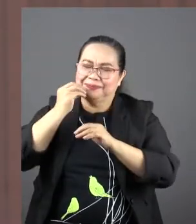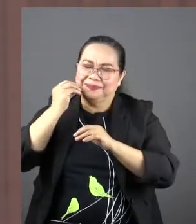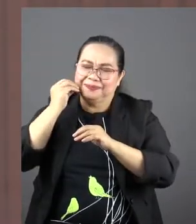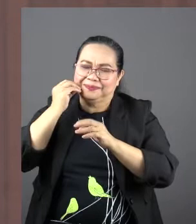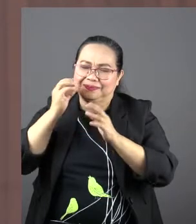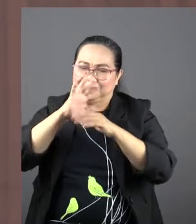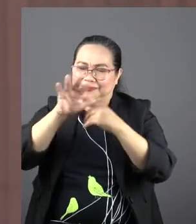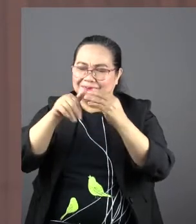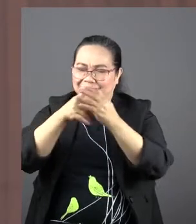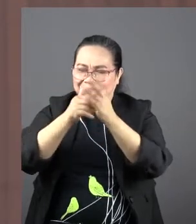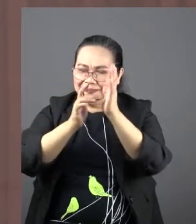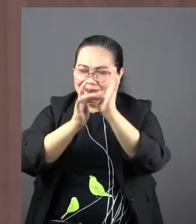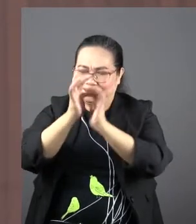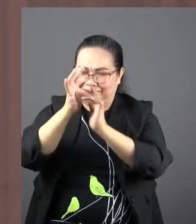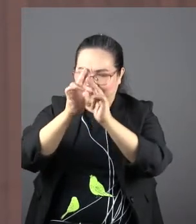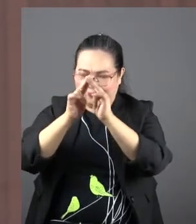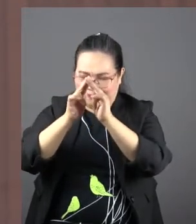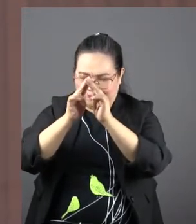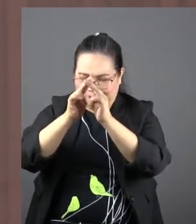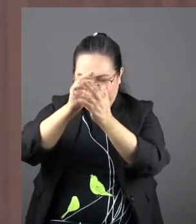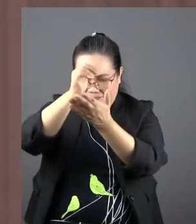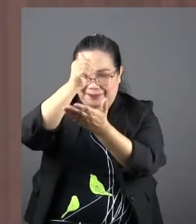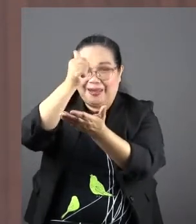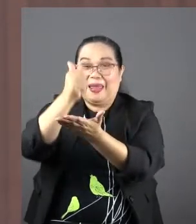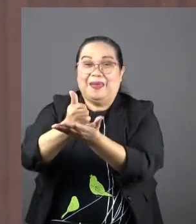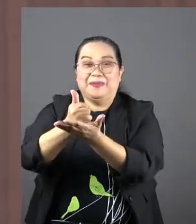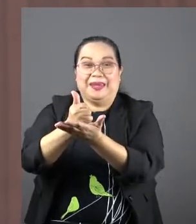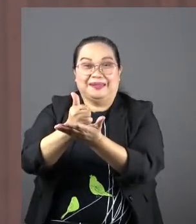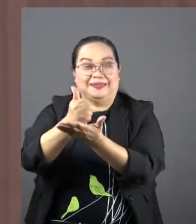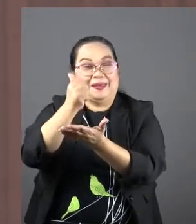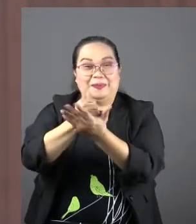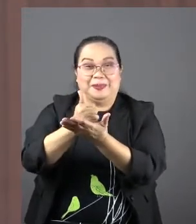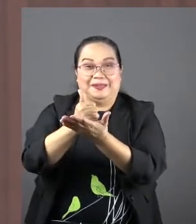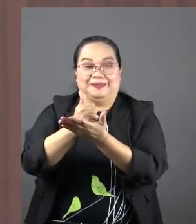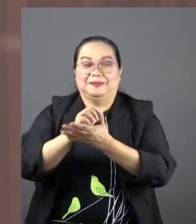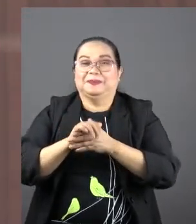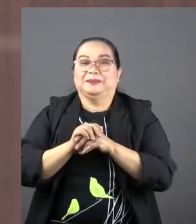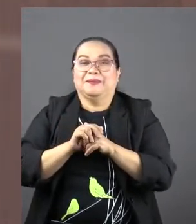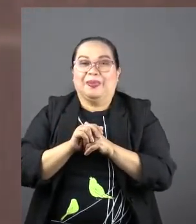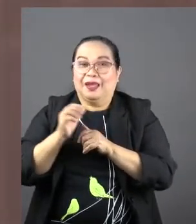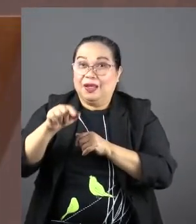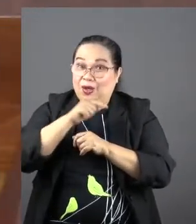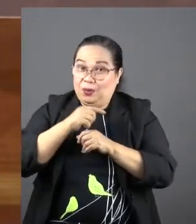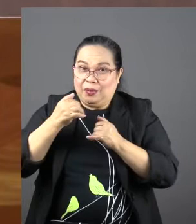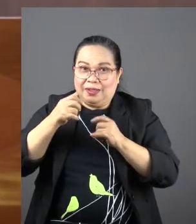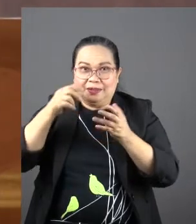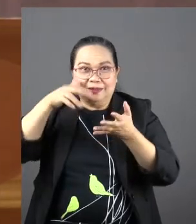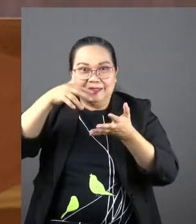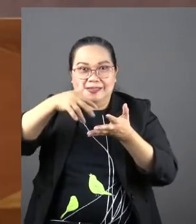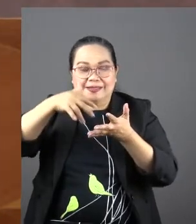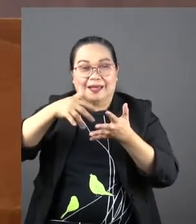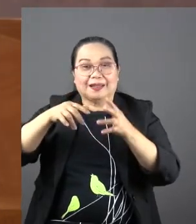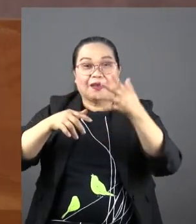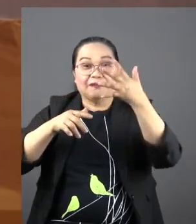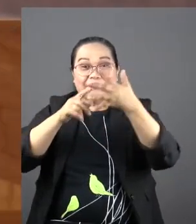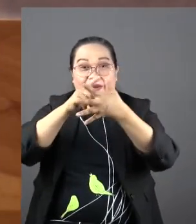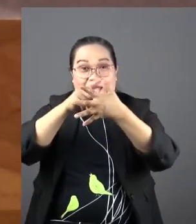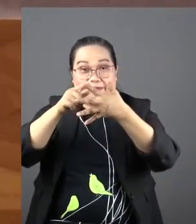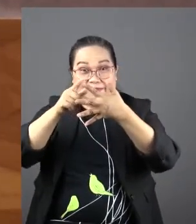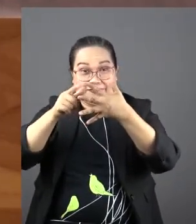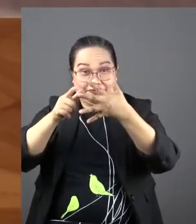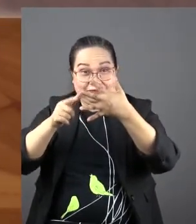all in Jesus' name. Amen. Amen. We're going to look at five vignettes